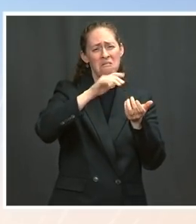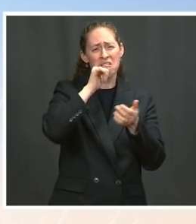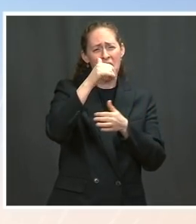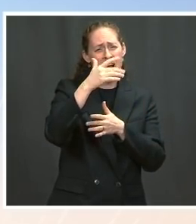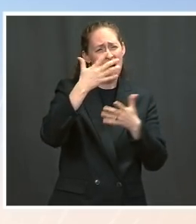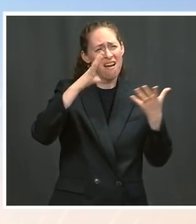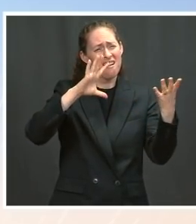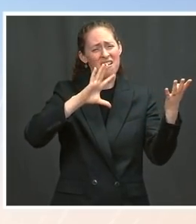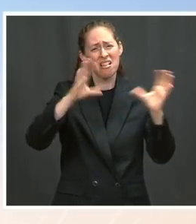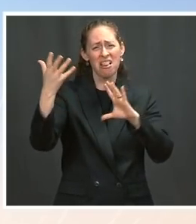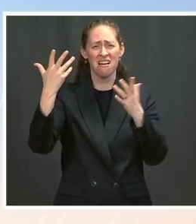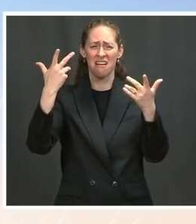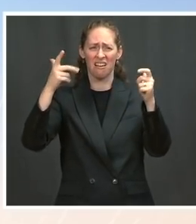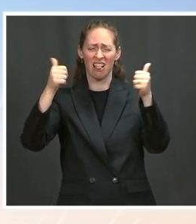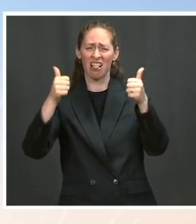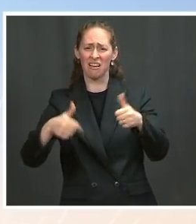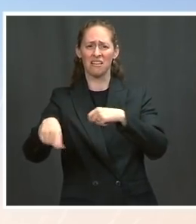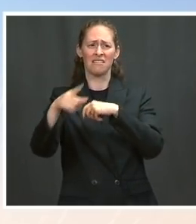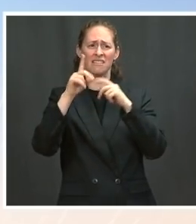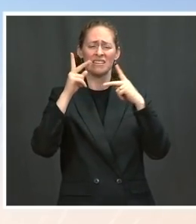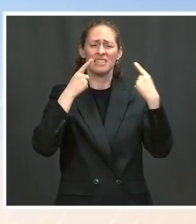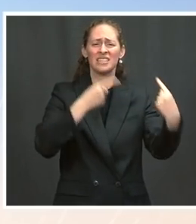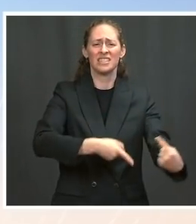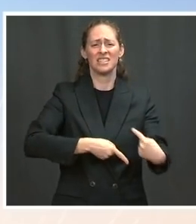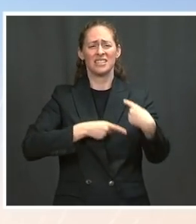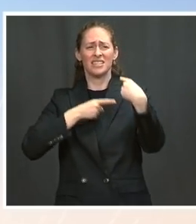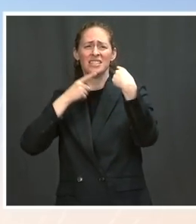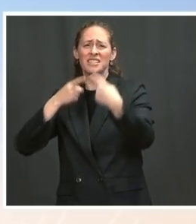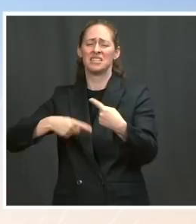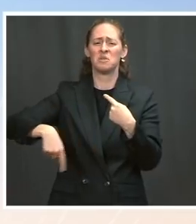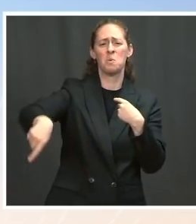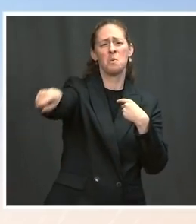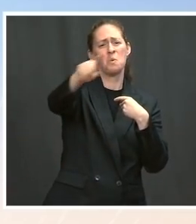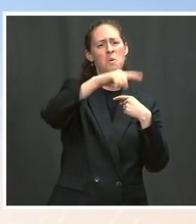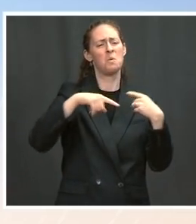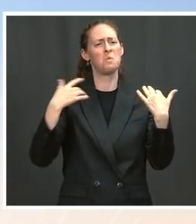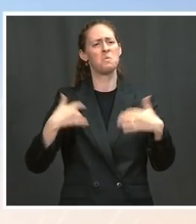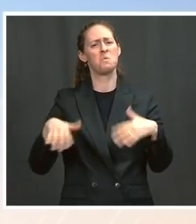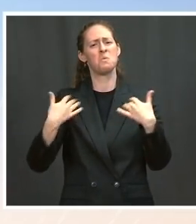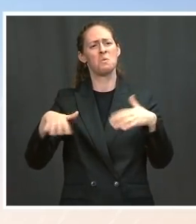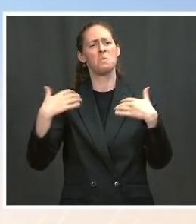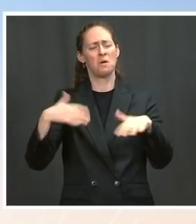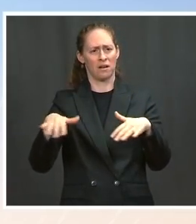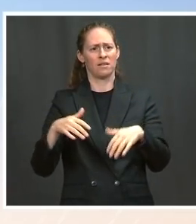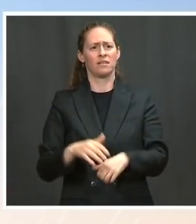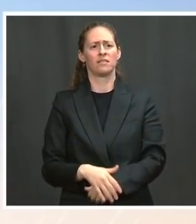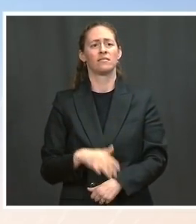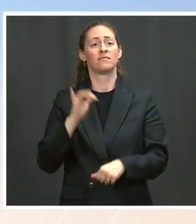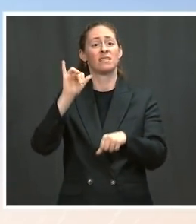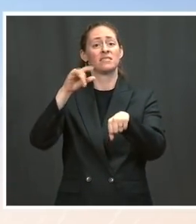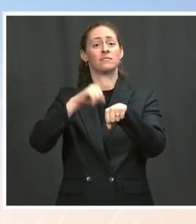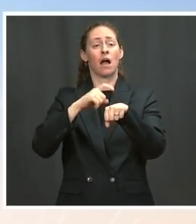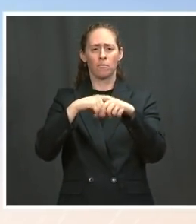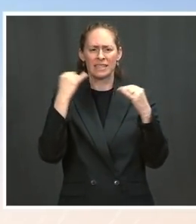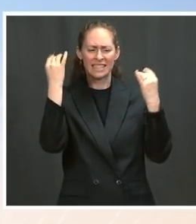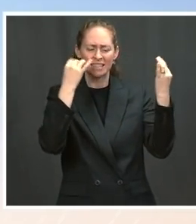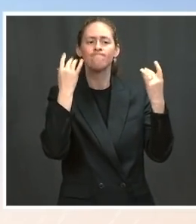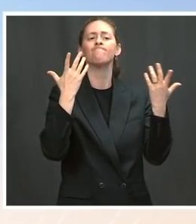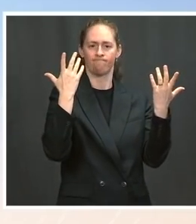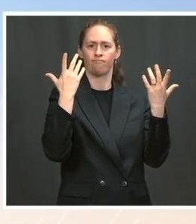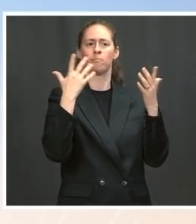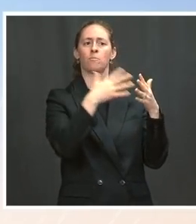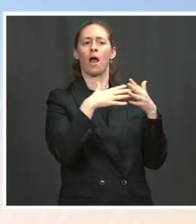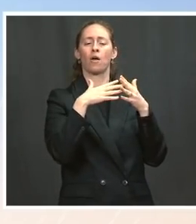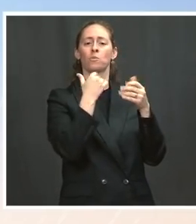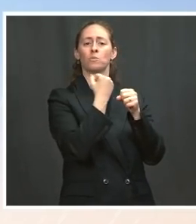under the weight of the pandemic. Our solution was the American Rescue Plan, which the President signed back